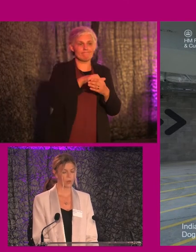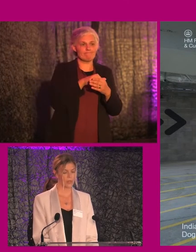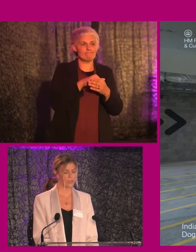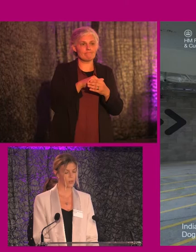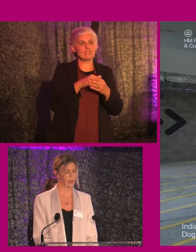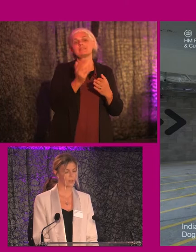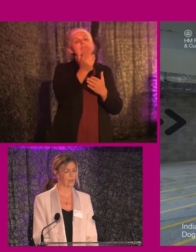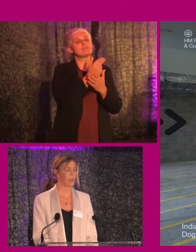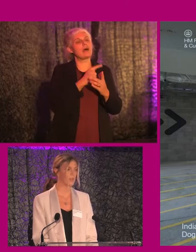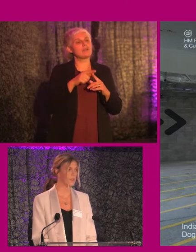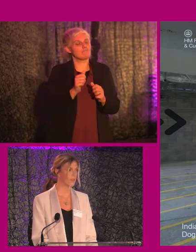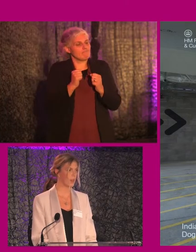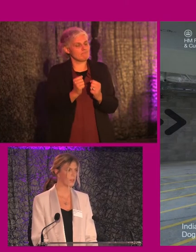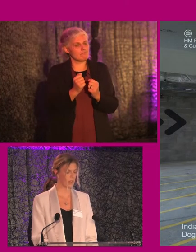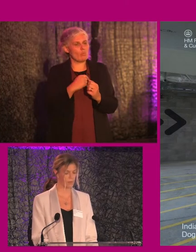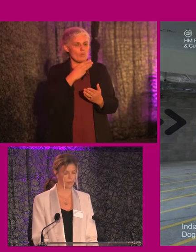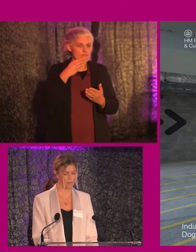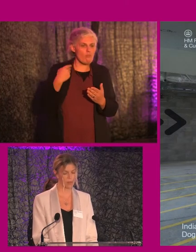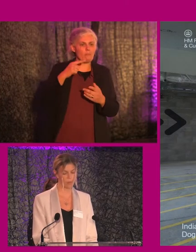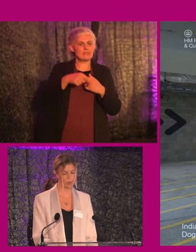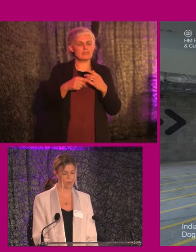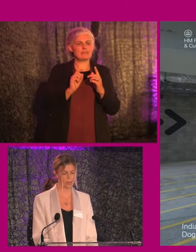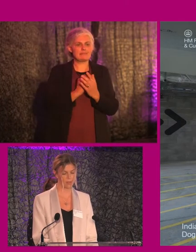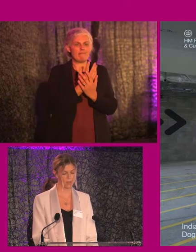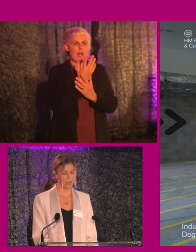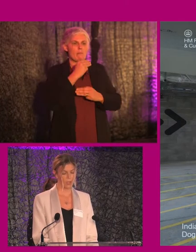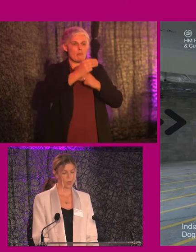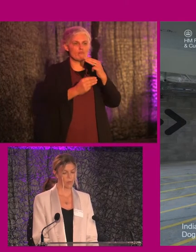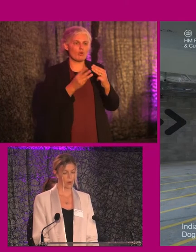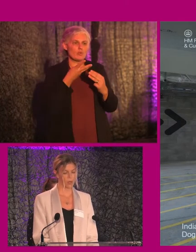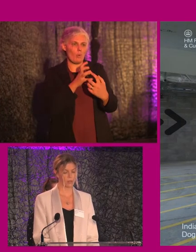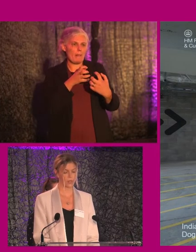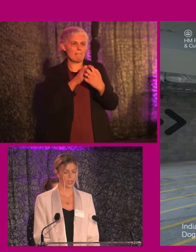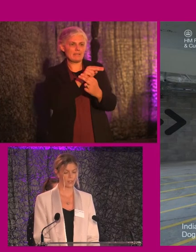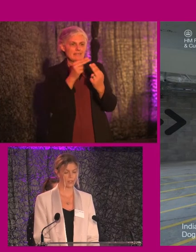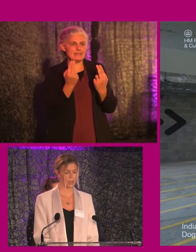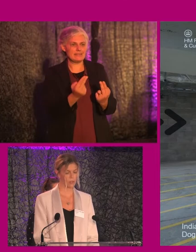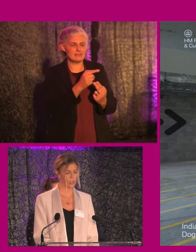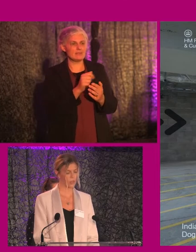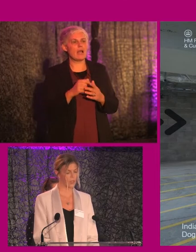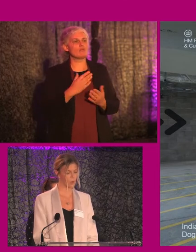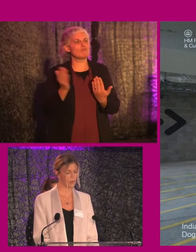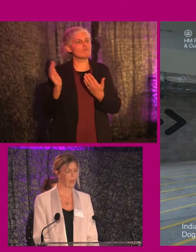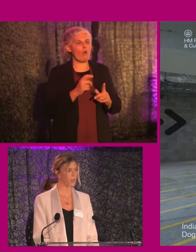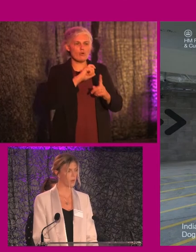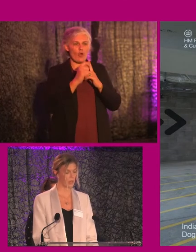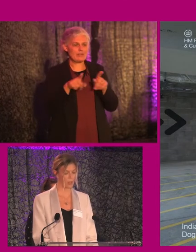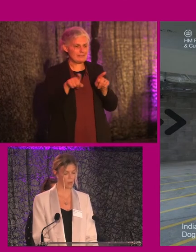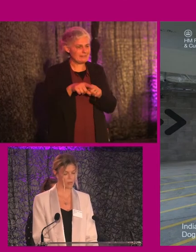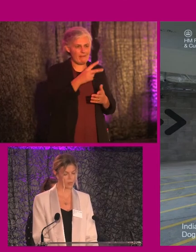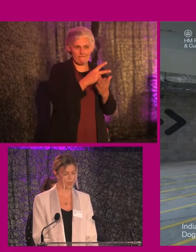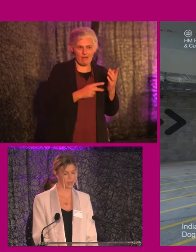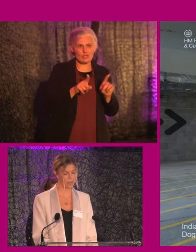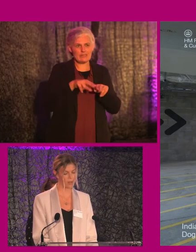who committed to it at the start of the design and development process, who brought and projected their culture of equal value and